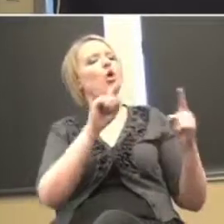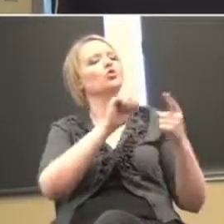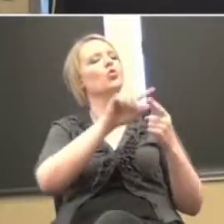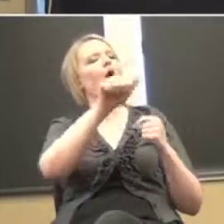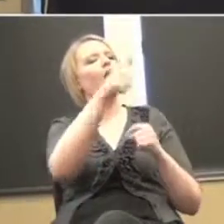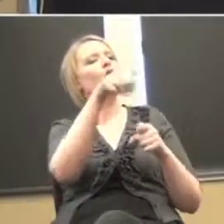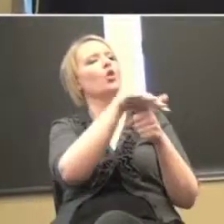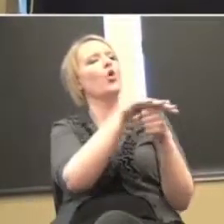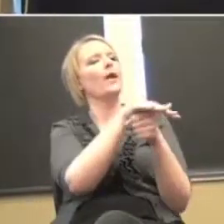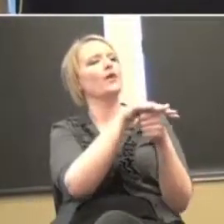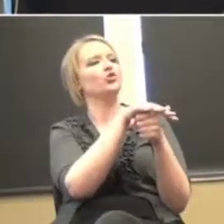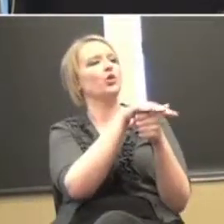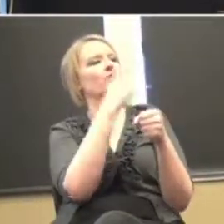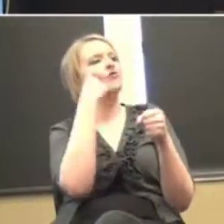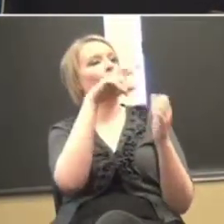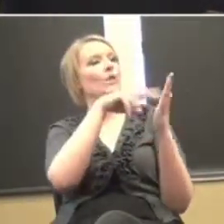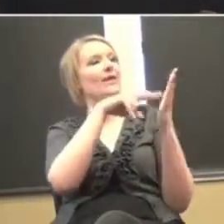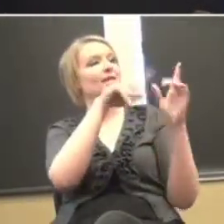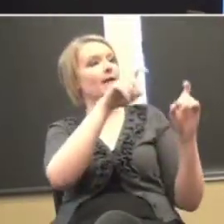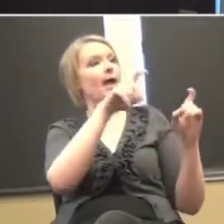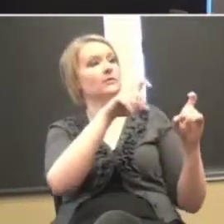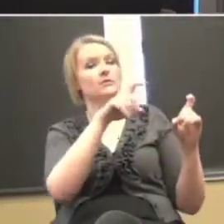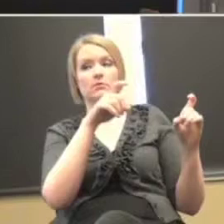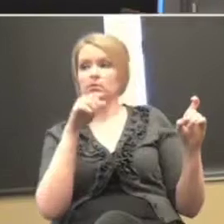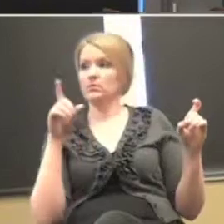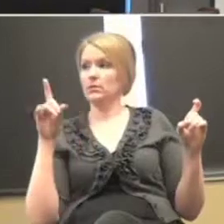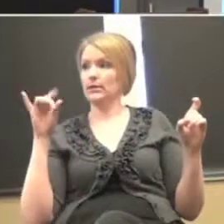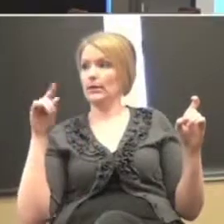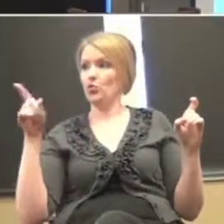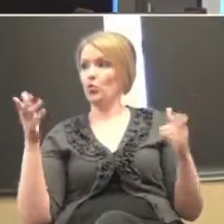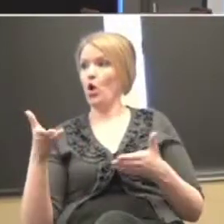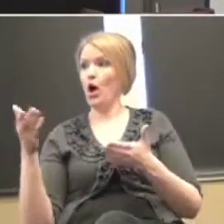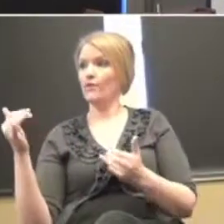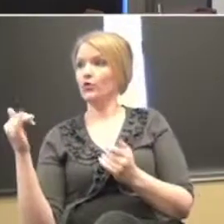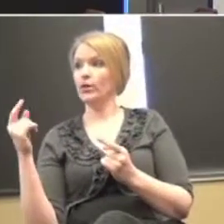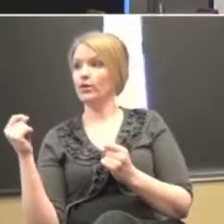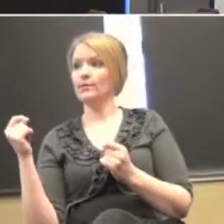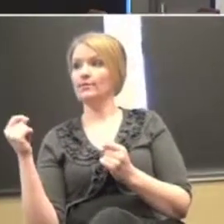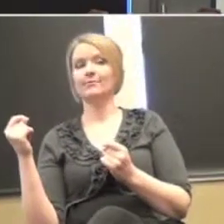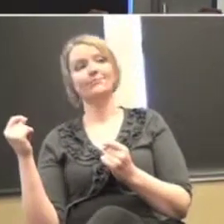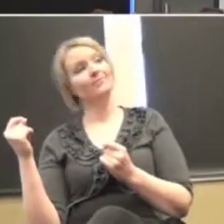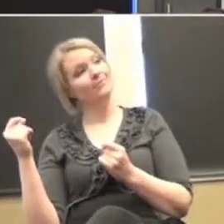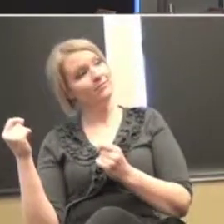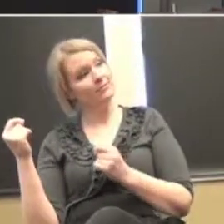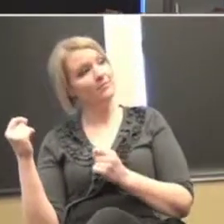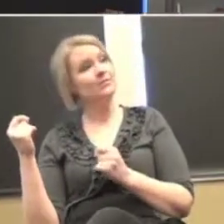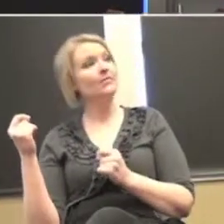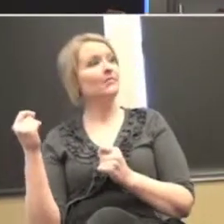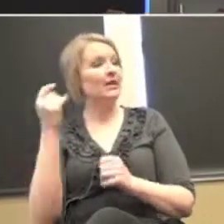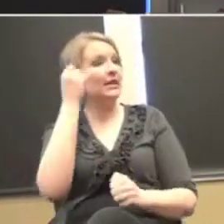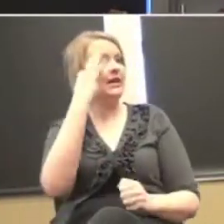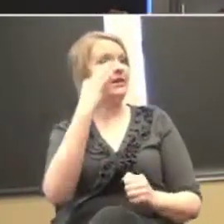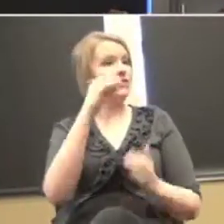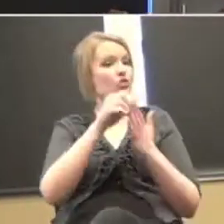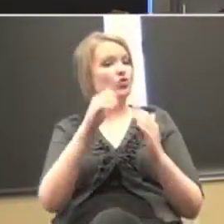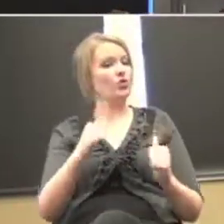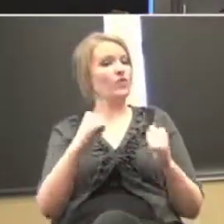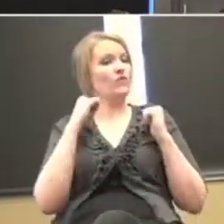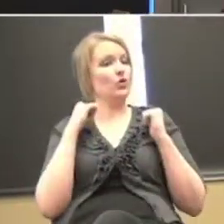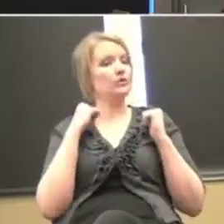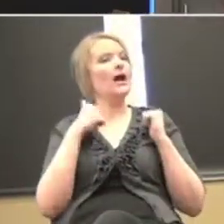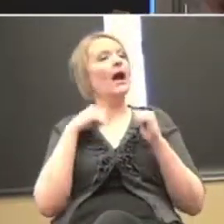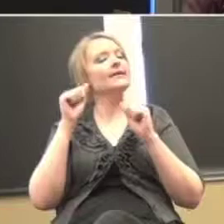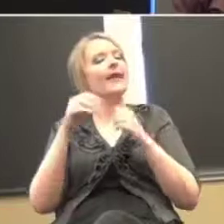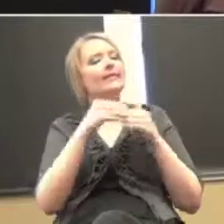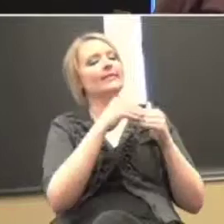Did you offer it? So if the student refuses it again it's sort of like you can you know I can lead a horse to water but I can't make him fish